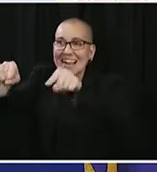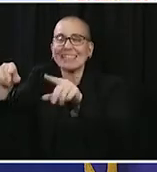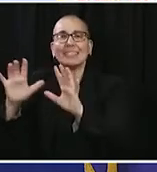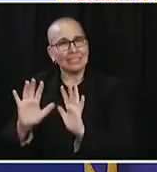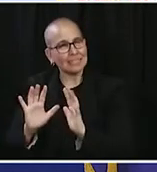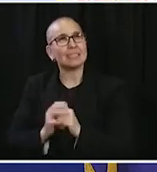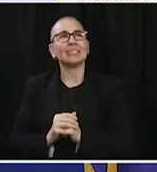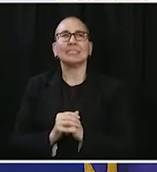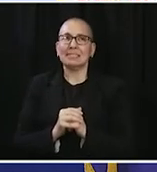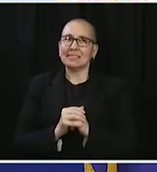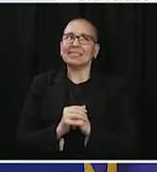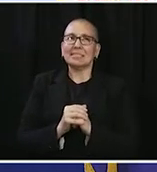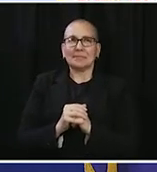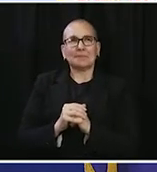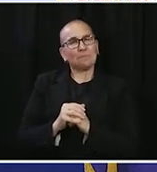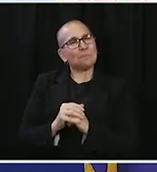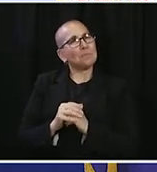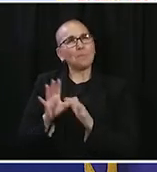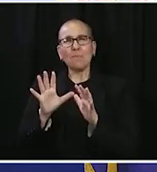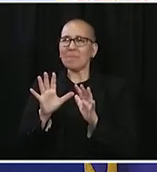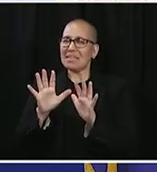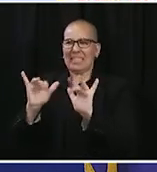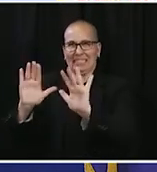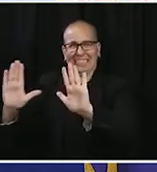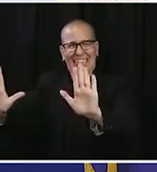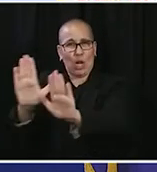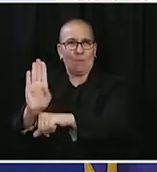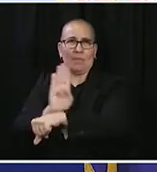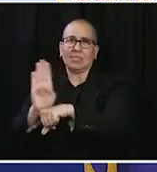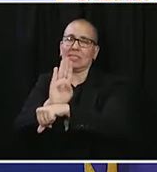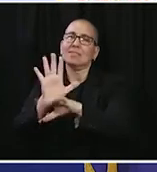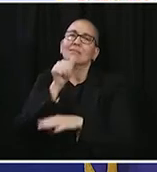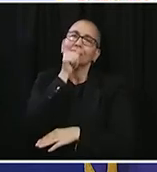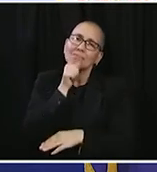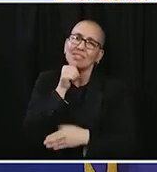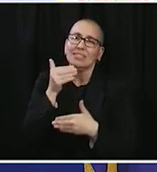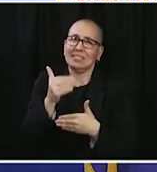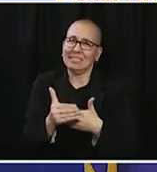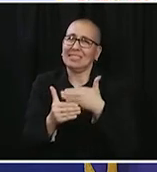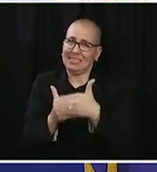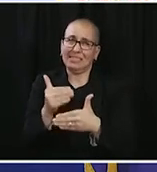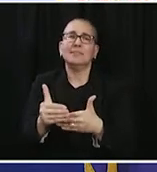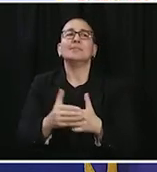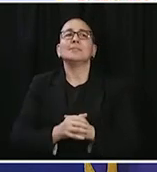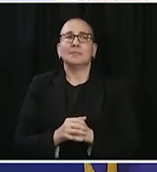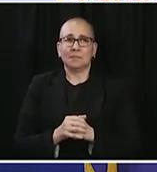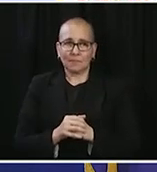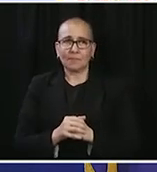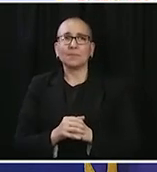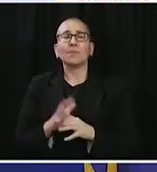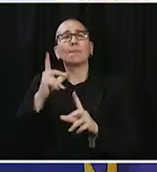They're fixtures for us. The virus won't allow business as usual, but I think it's going to do our best after a Minnesota winter to get out and be able to enjoy these things.